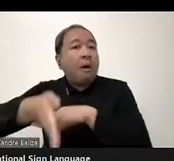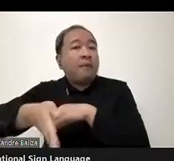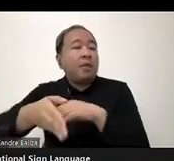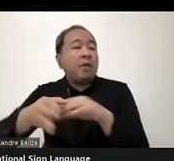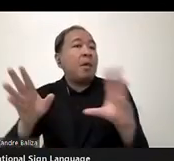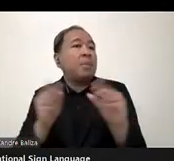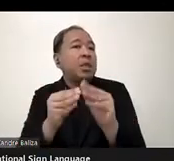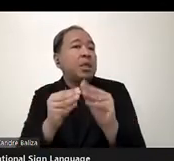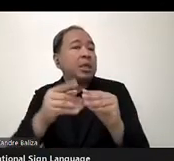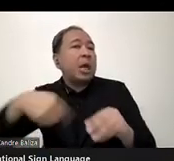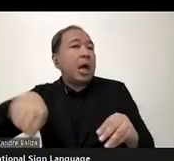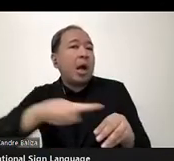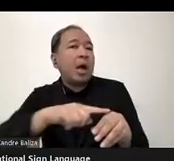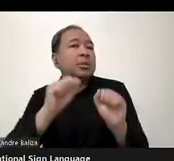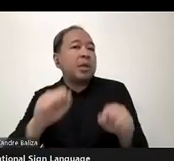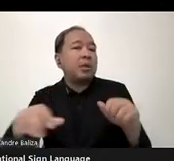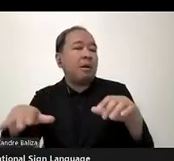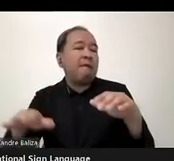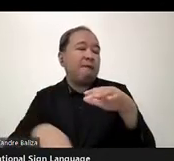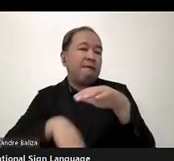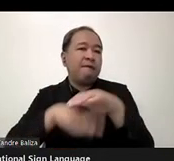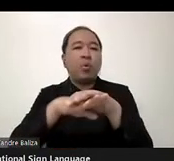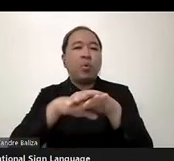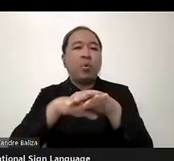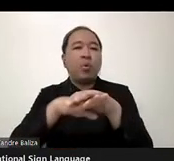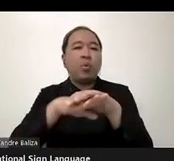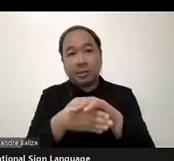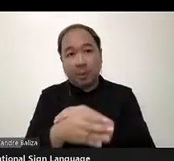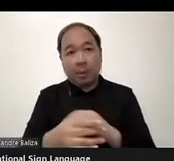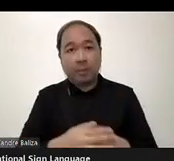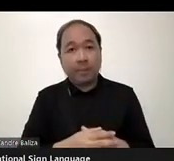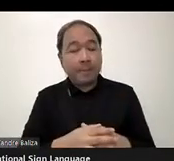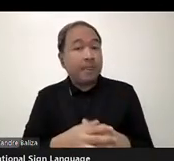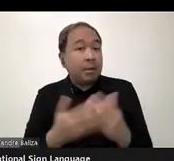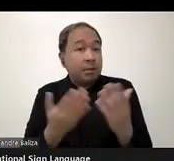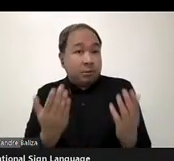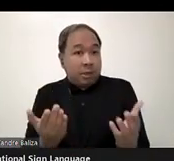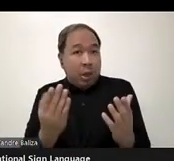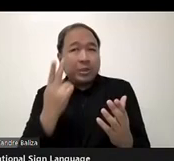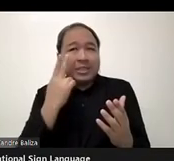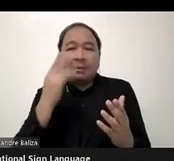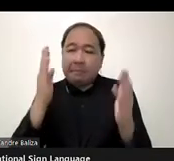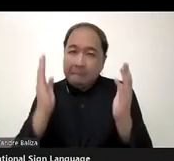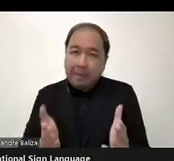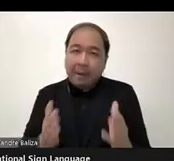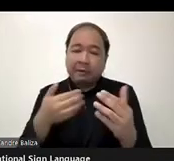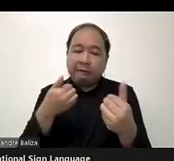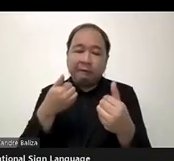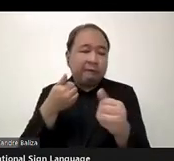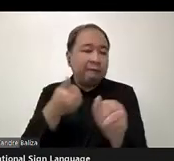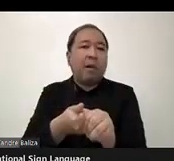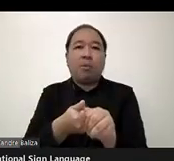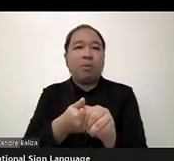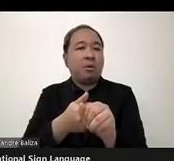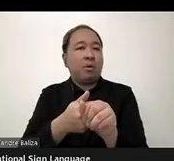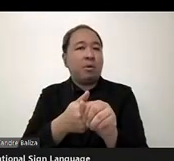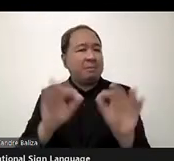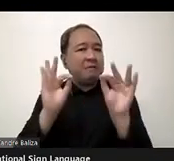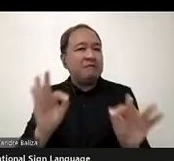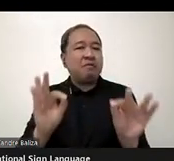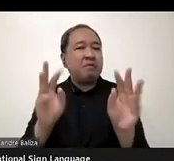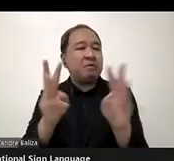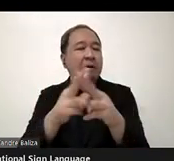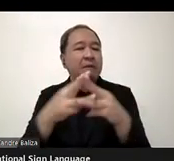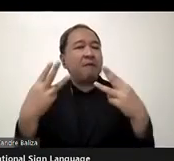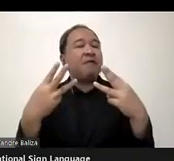fully accessible. And those standards provide good framework, and it's not difficult to follow. It's a matter